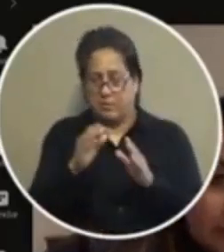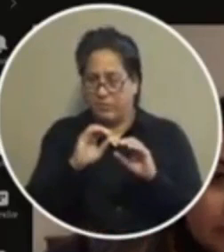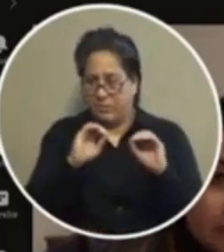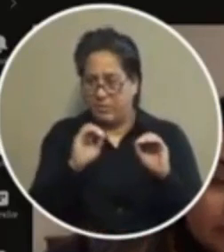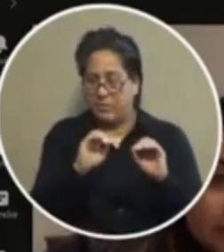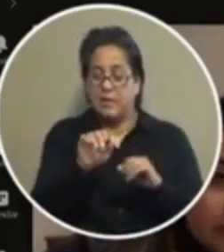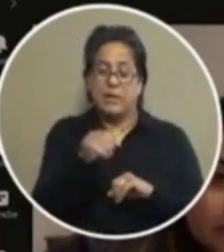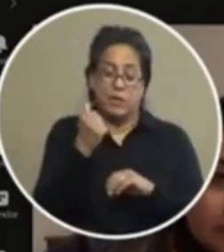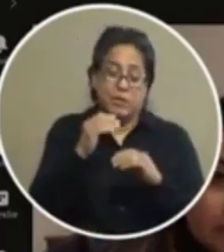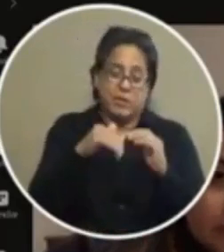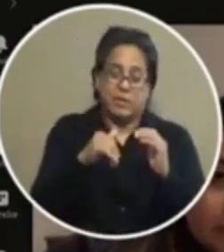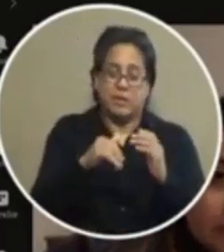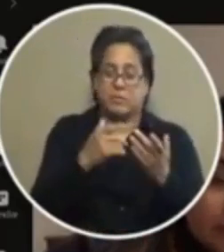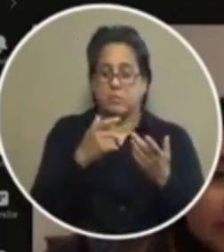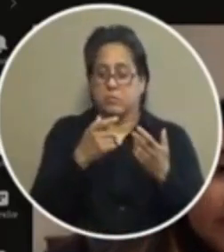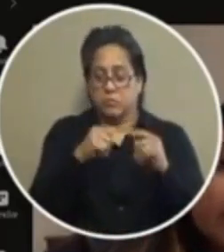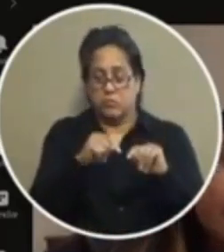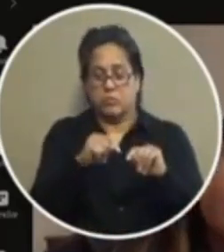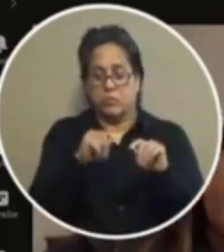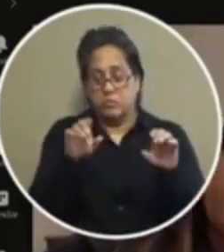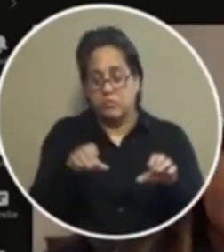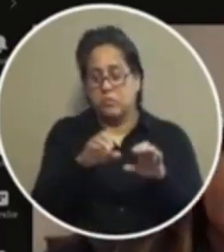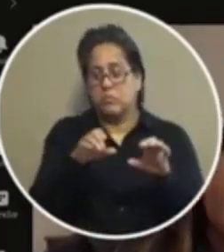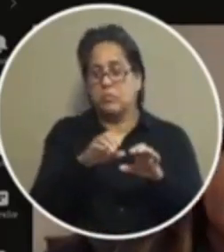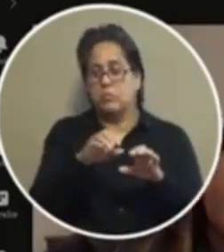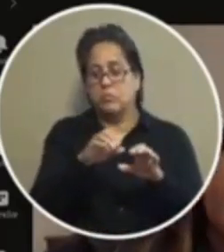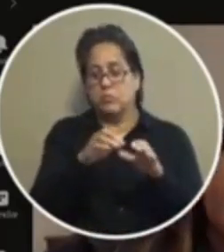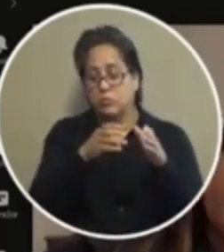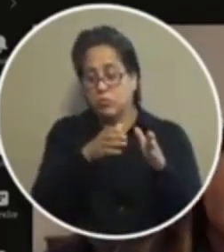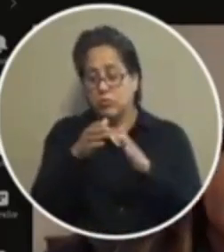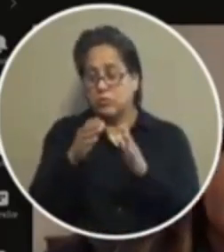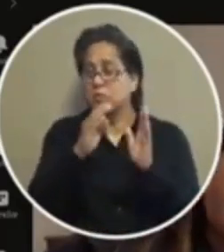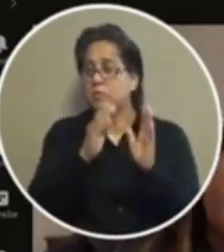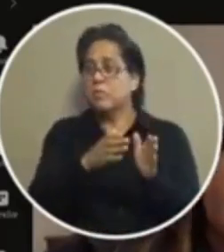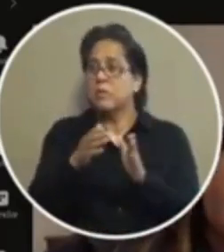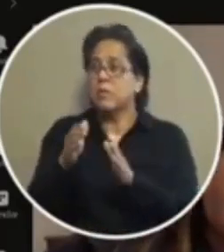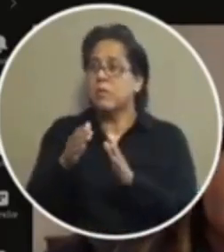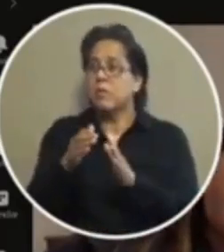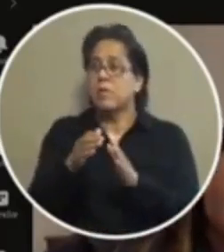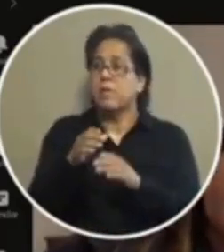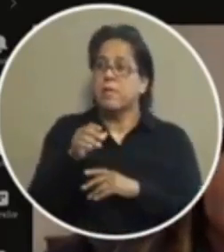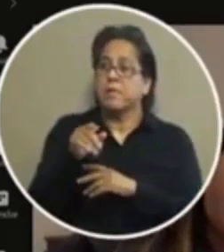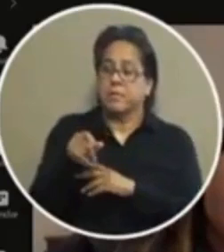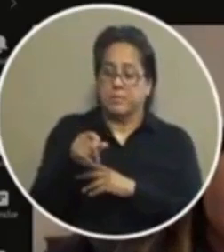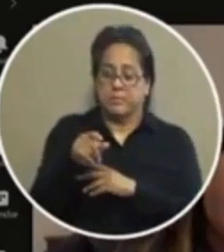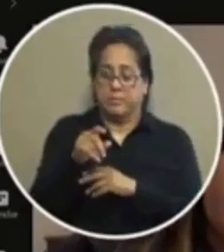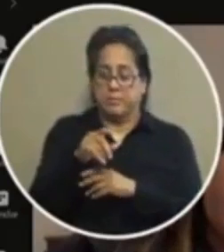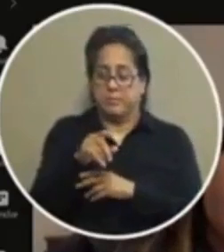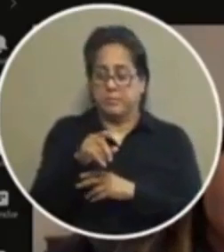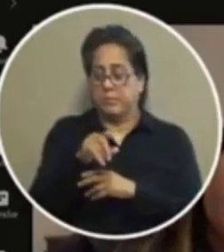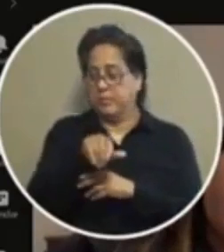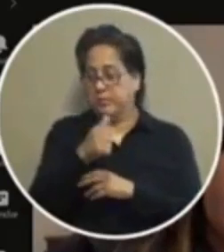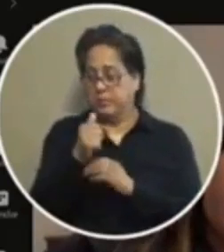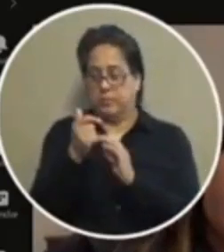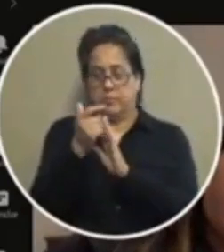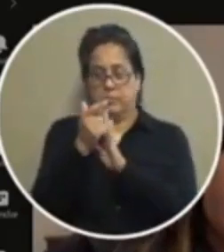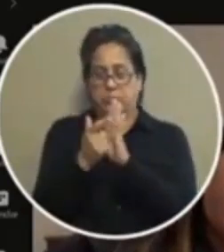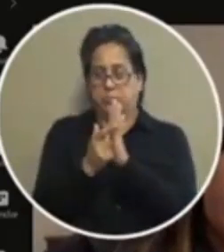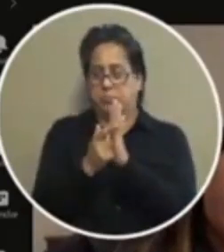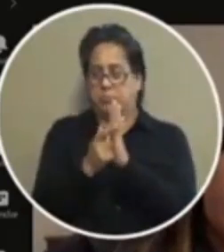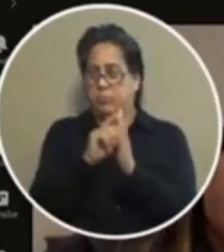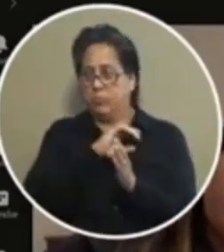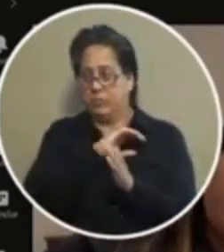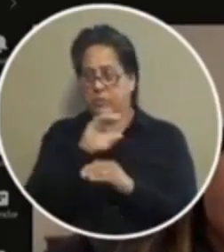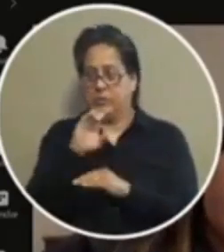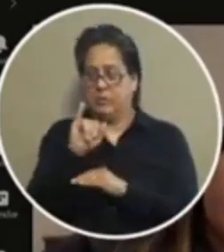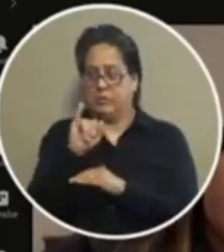other than executing the strategic plan um earlier the discussion that was had on another law enforcement item had